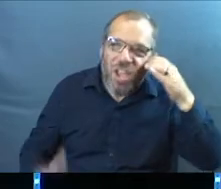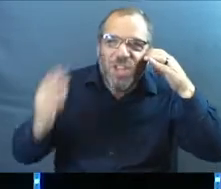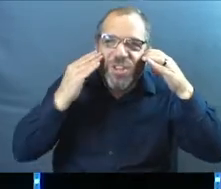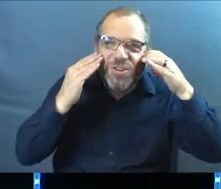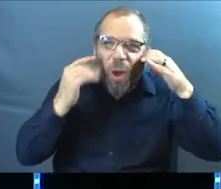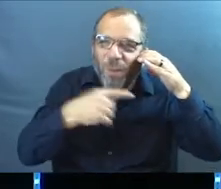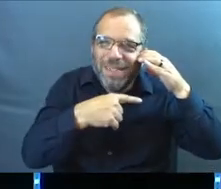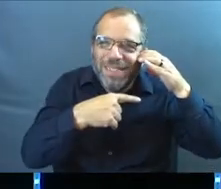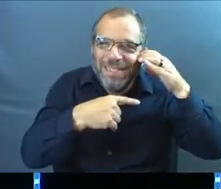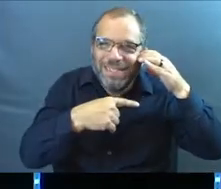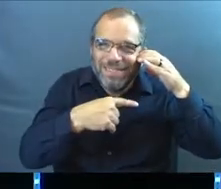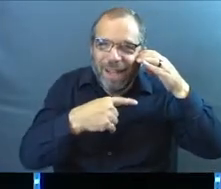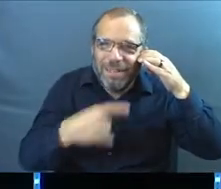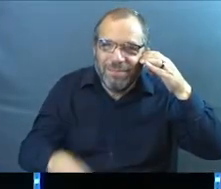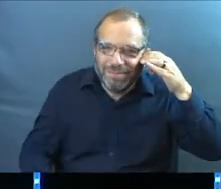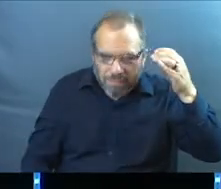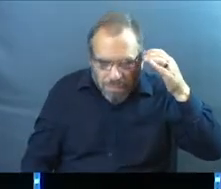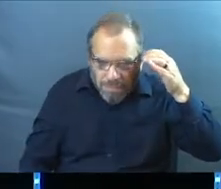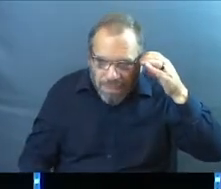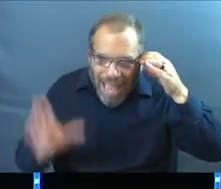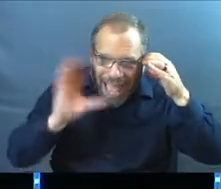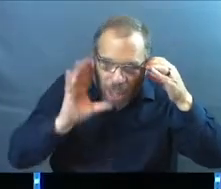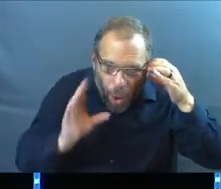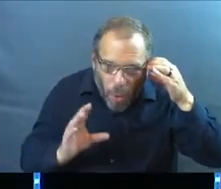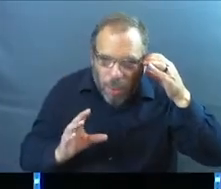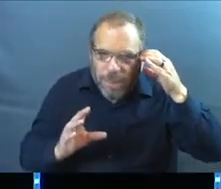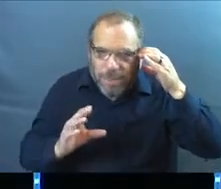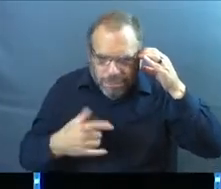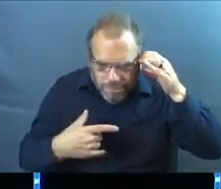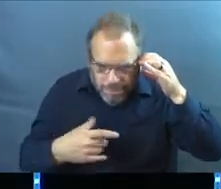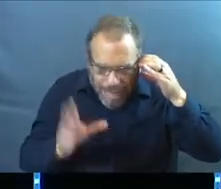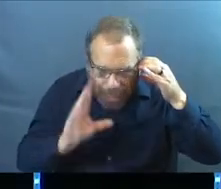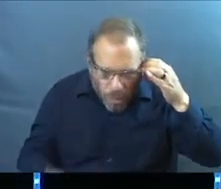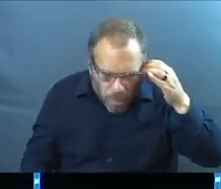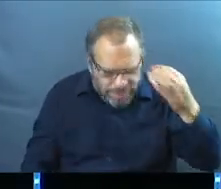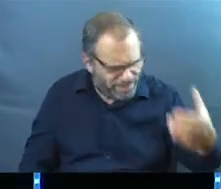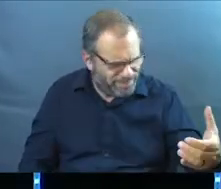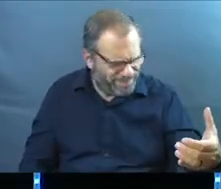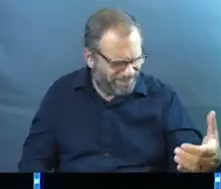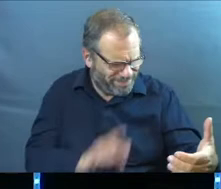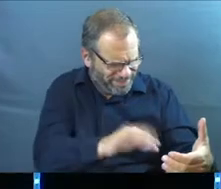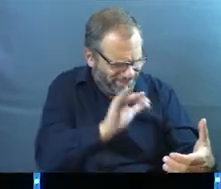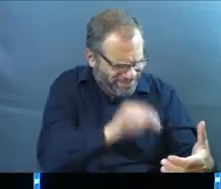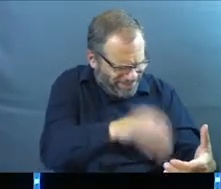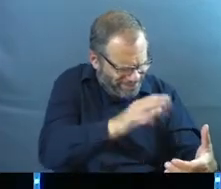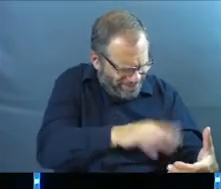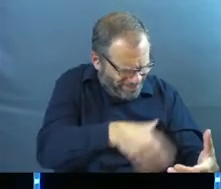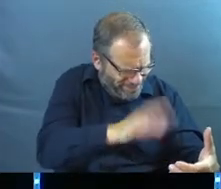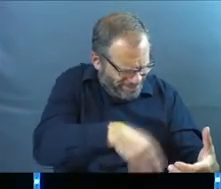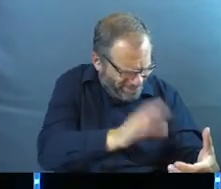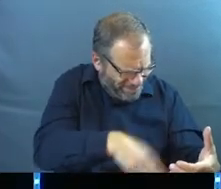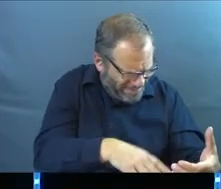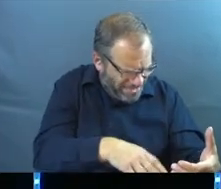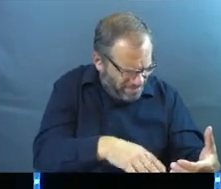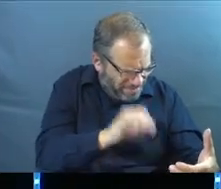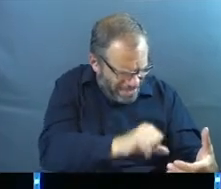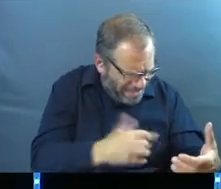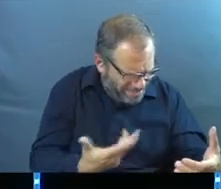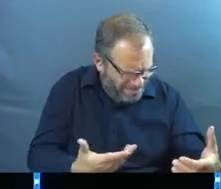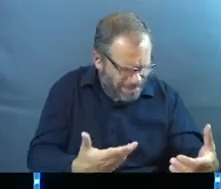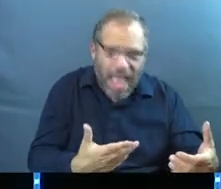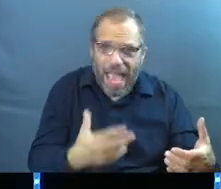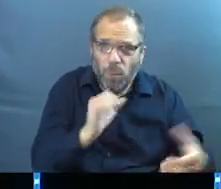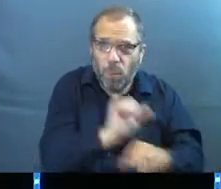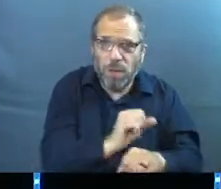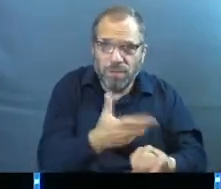know, the screen is connected to the top part of this, like the speaker on there. So it's like, no noise. was like, that's weird. It worked even when it was, you know,